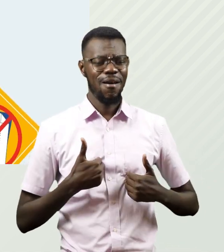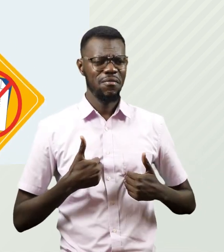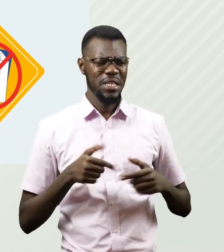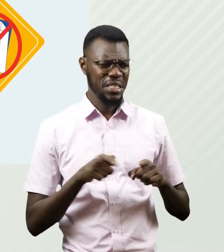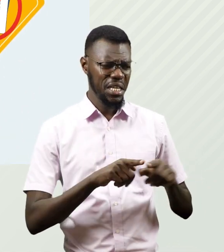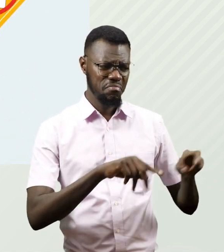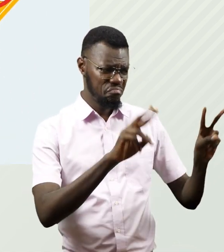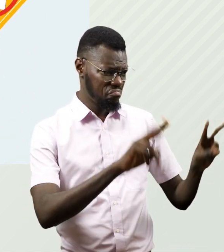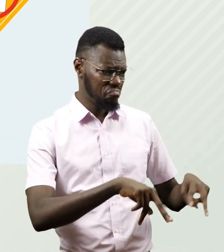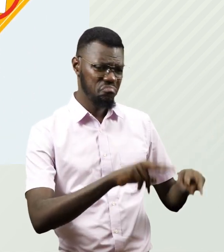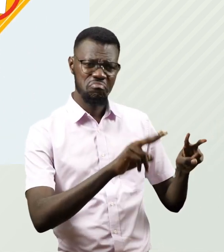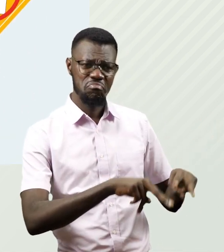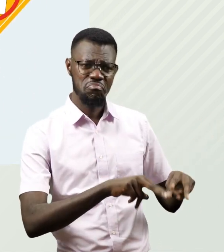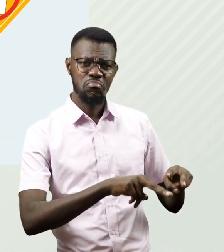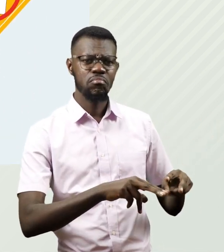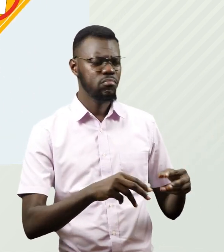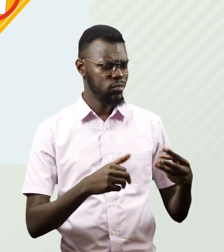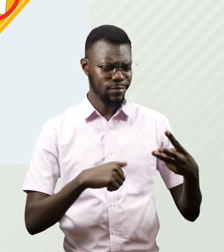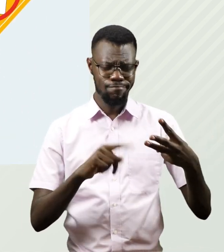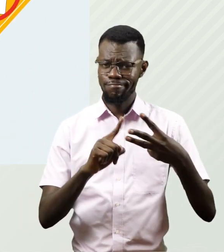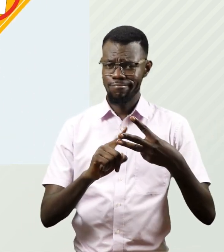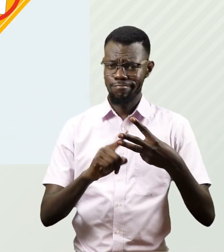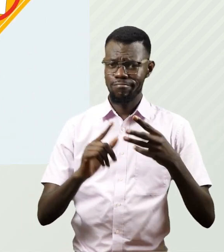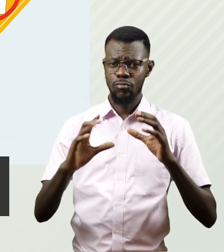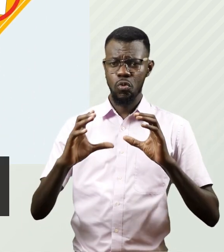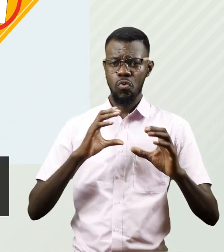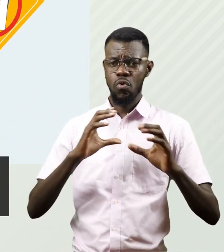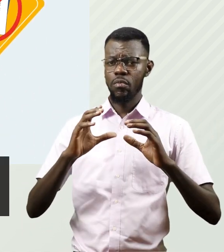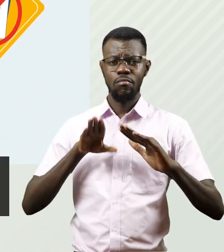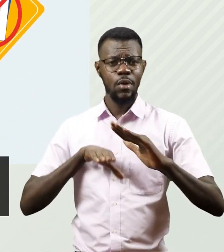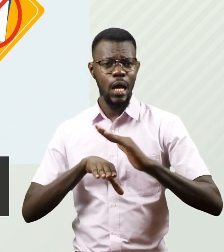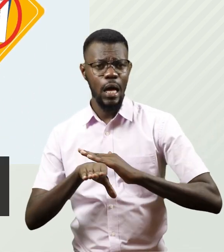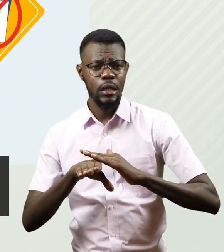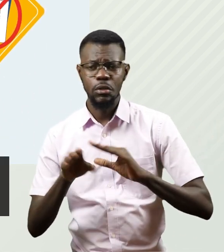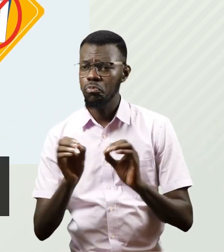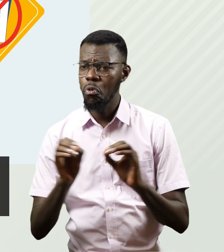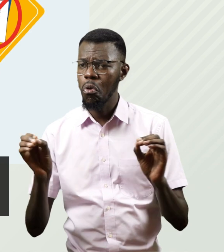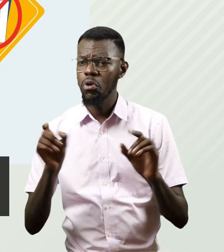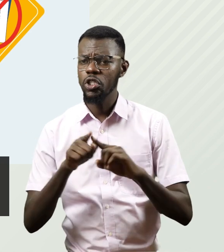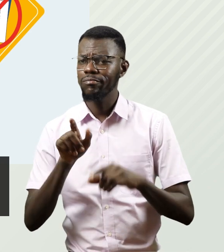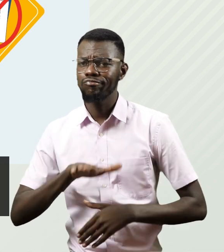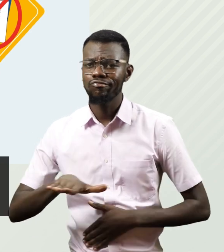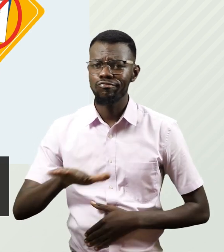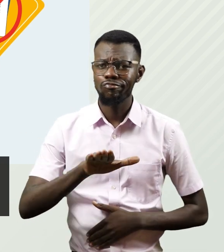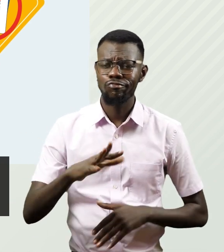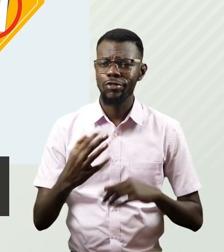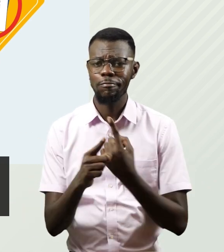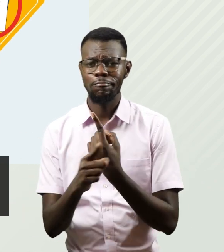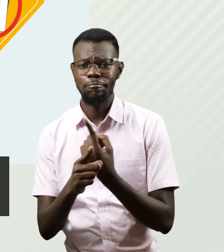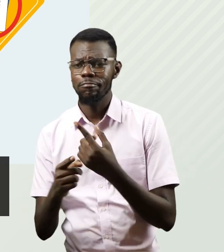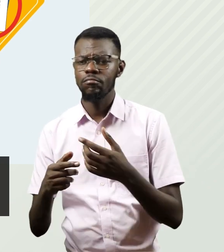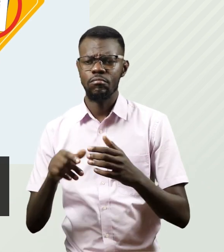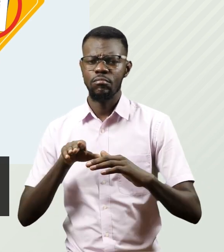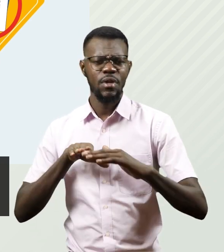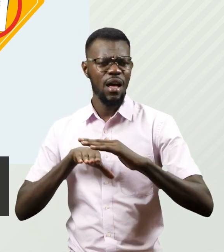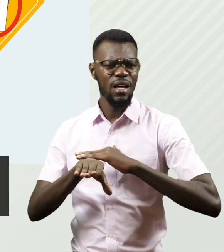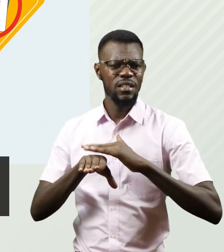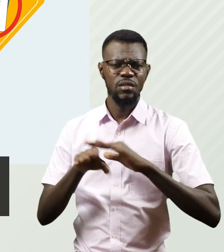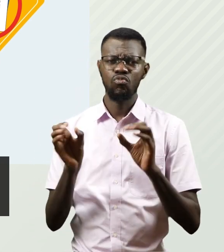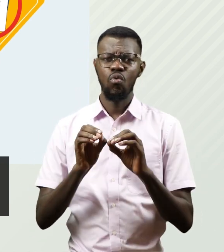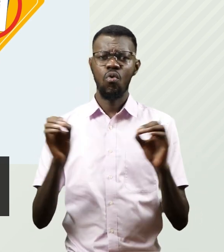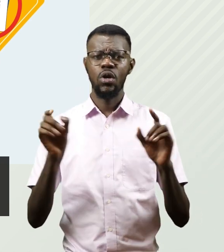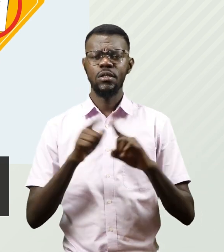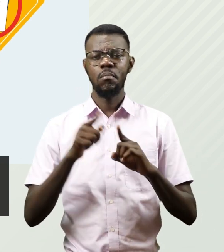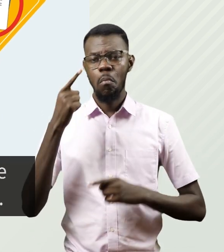along with inaccessible communication, physical accessibility, and non-inclusive policies and